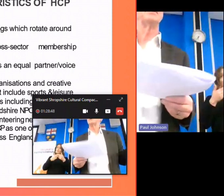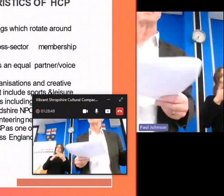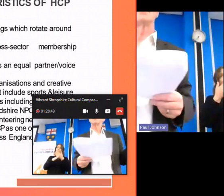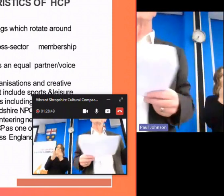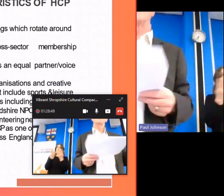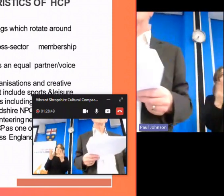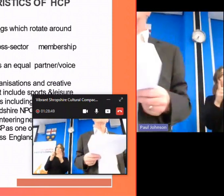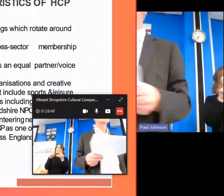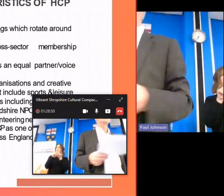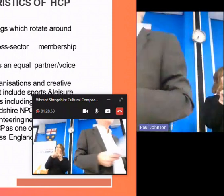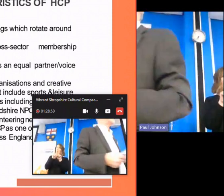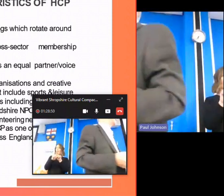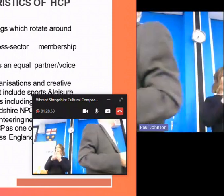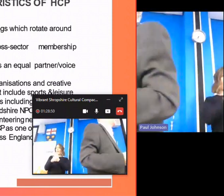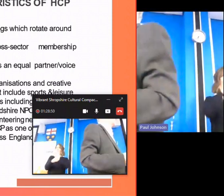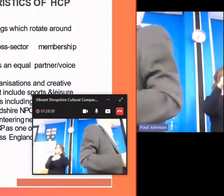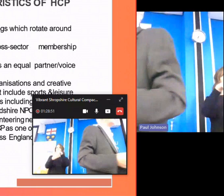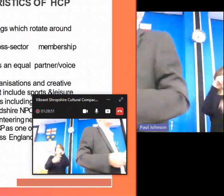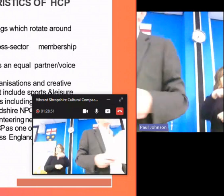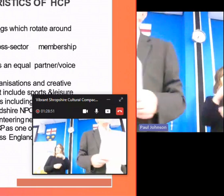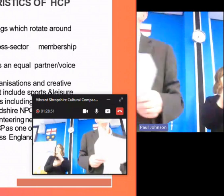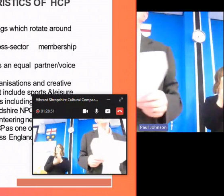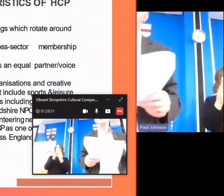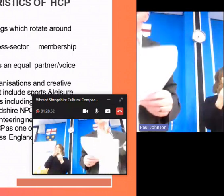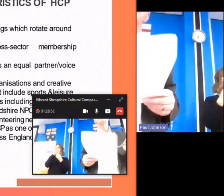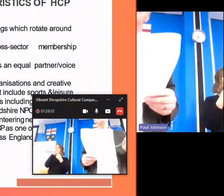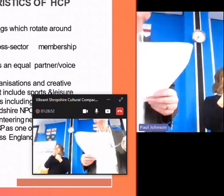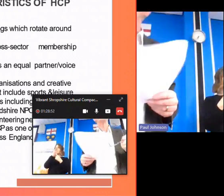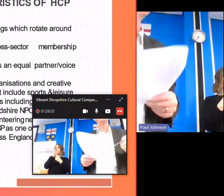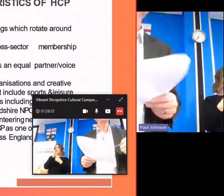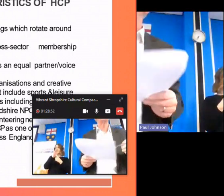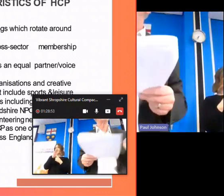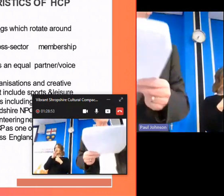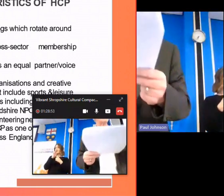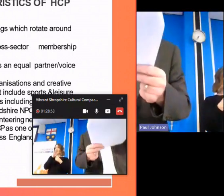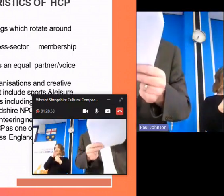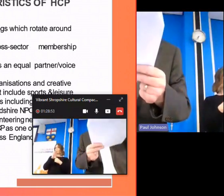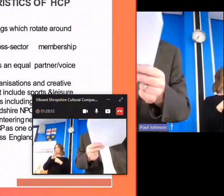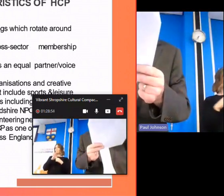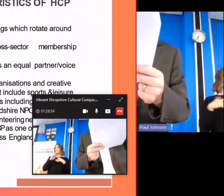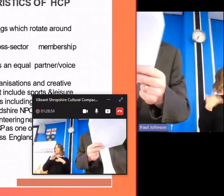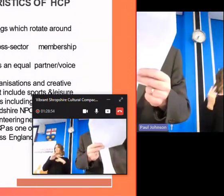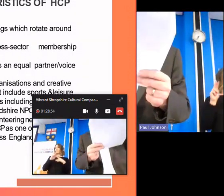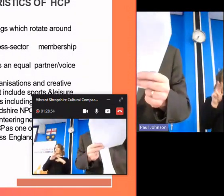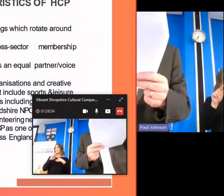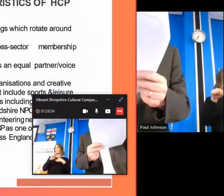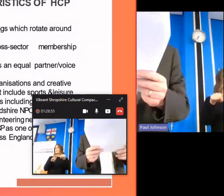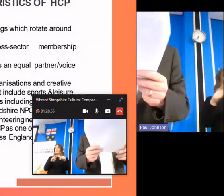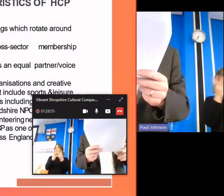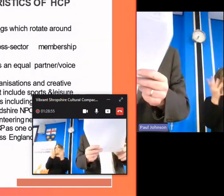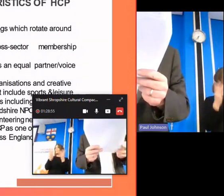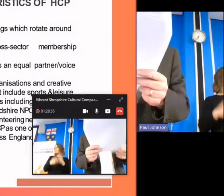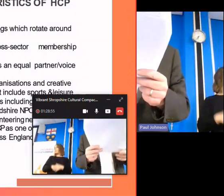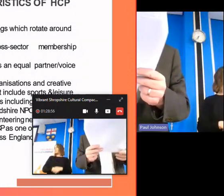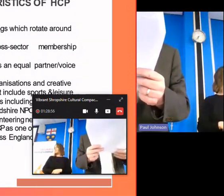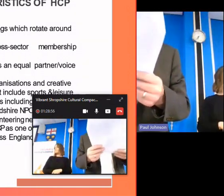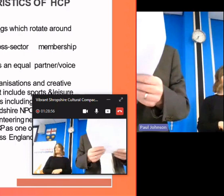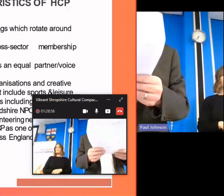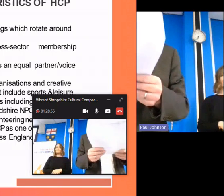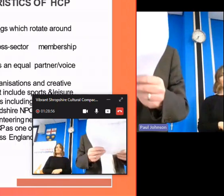which is um absolutely uh critical um voice on that panel as well um